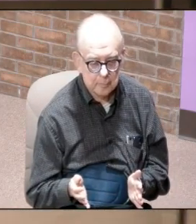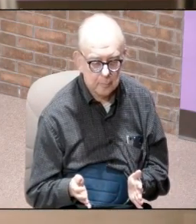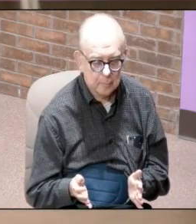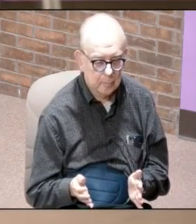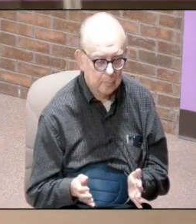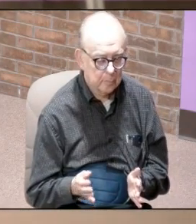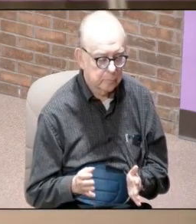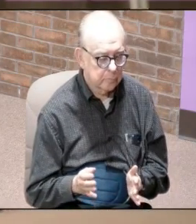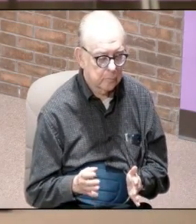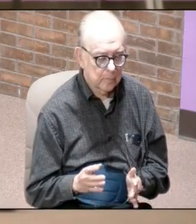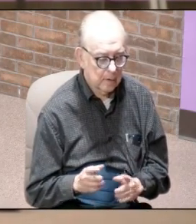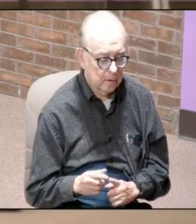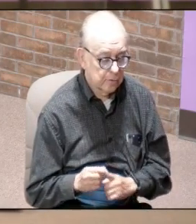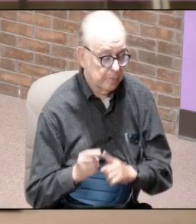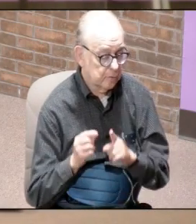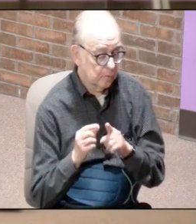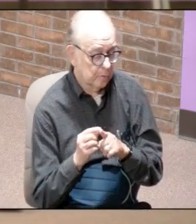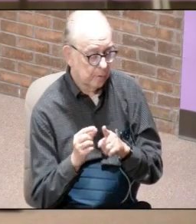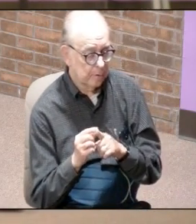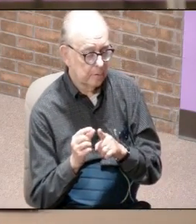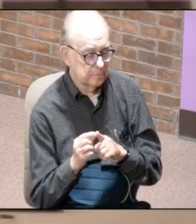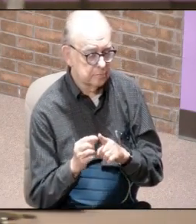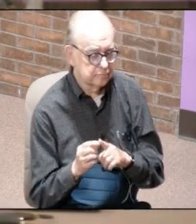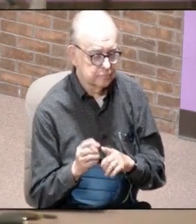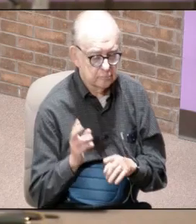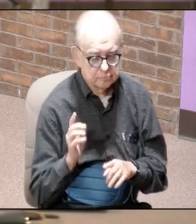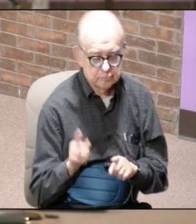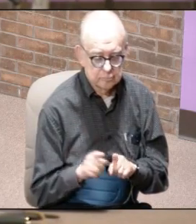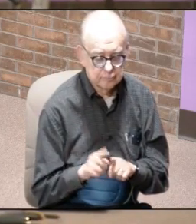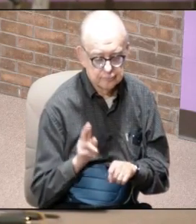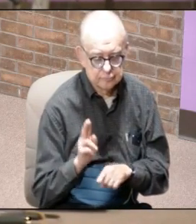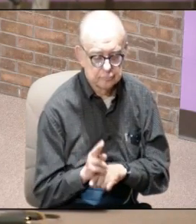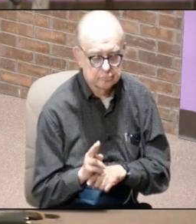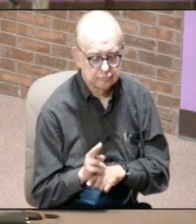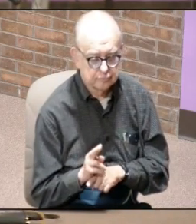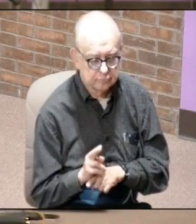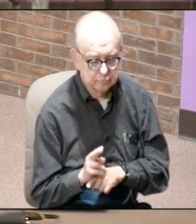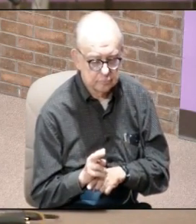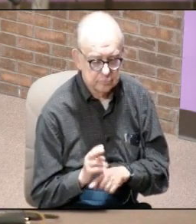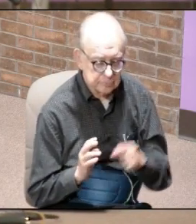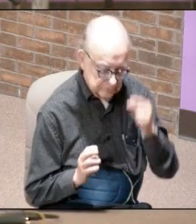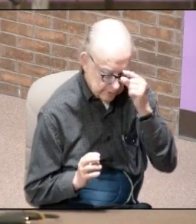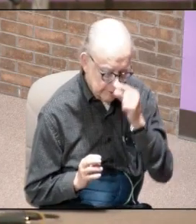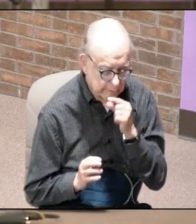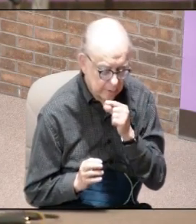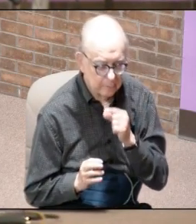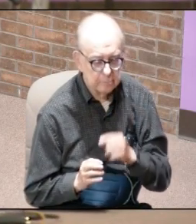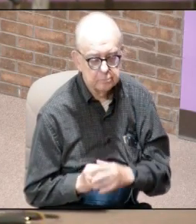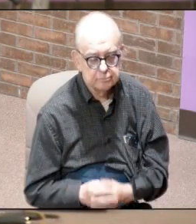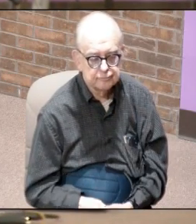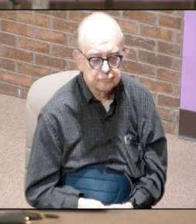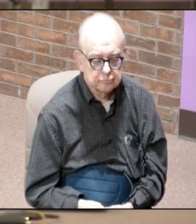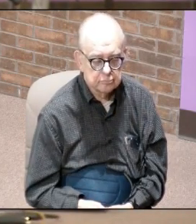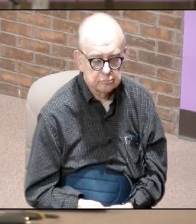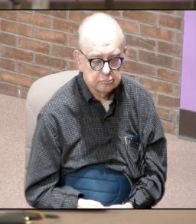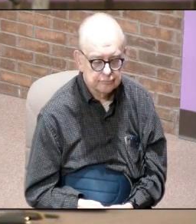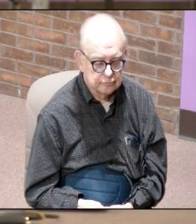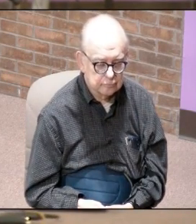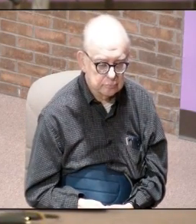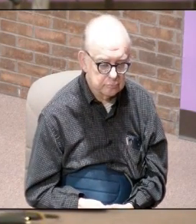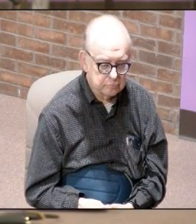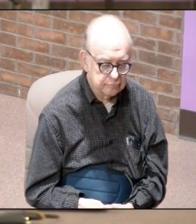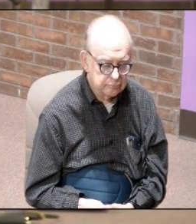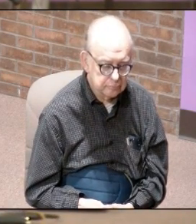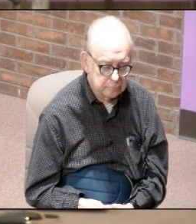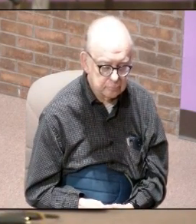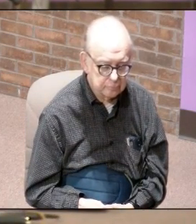and it's a very special word that he also used in the Greek and it is